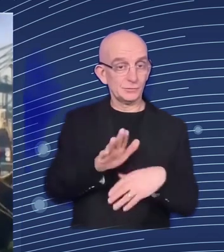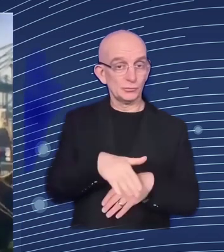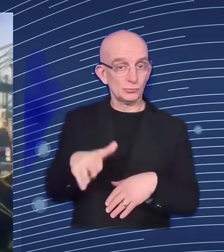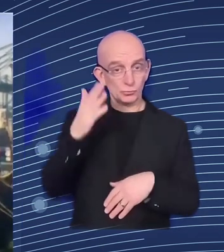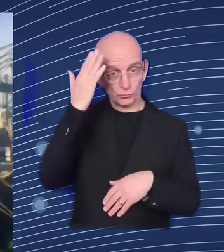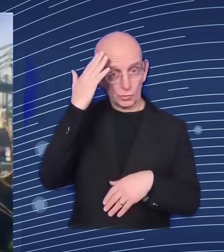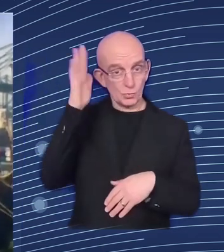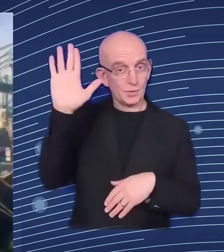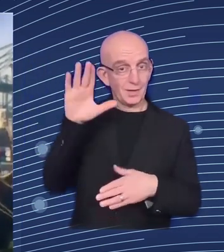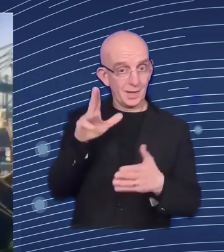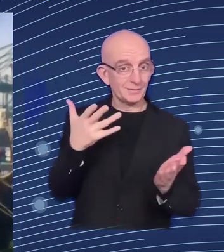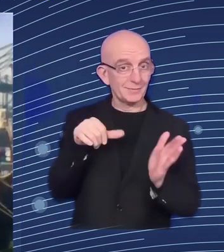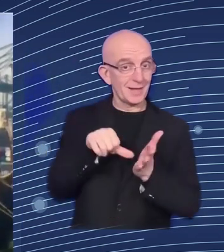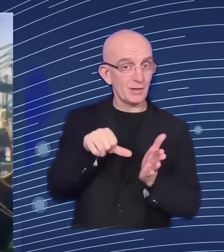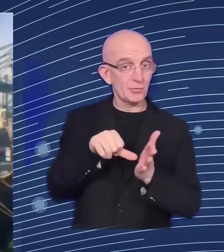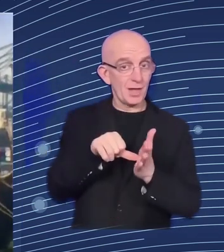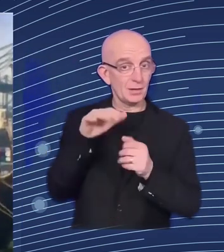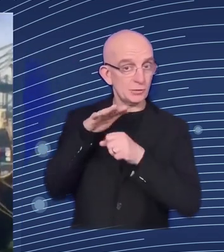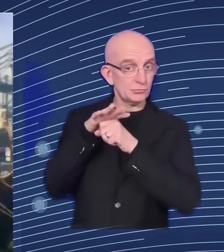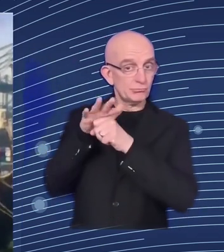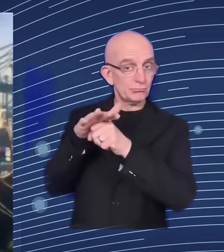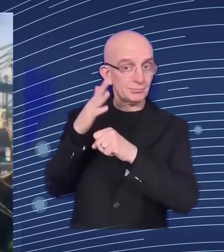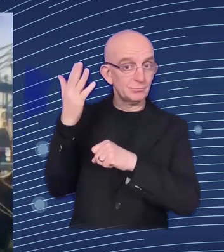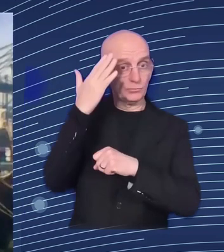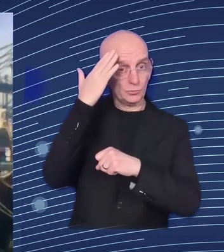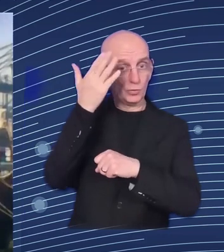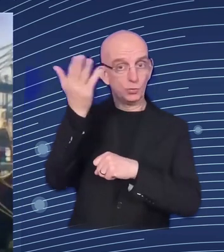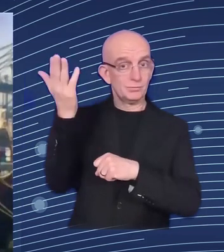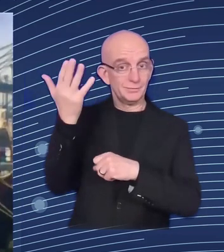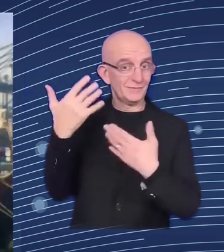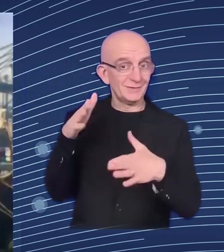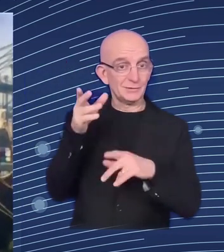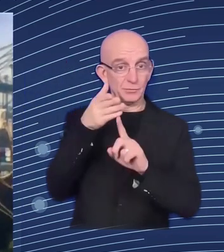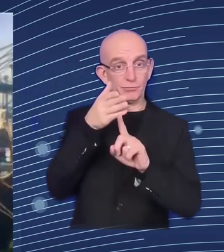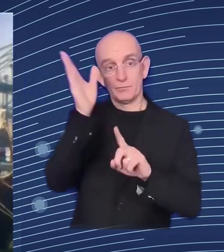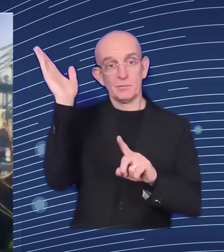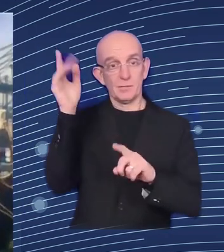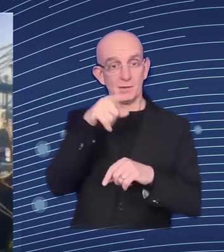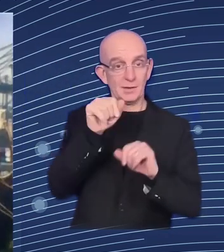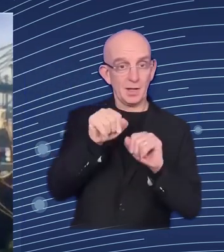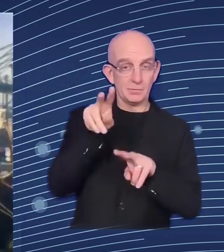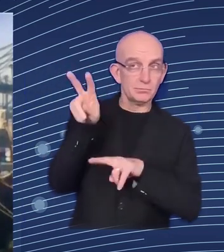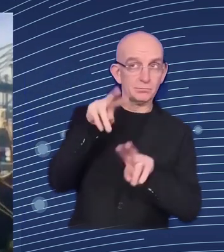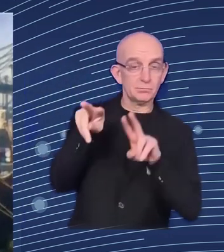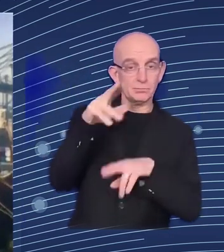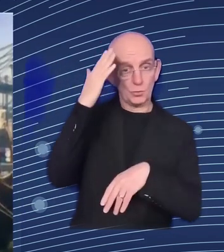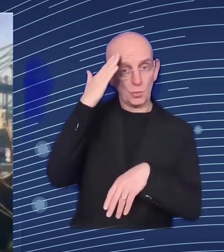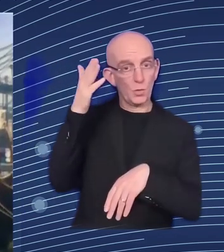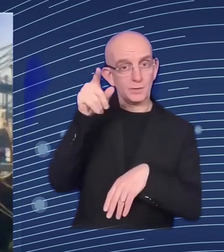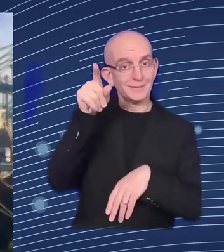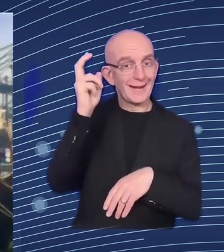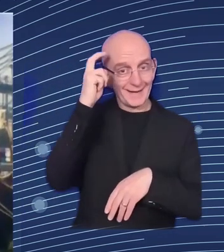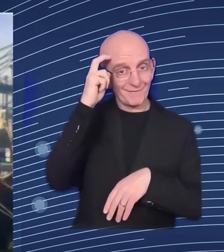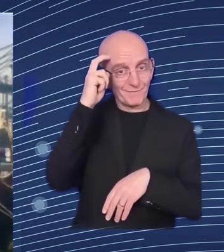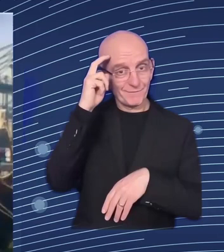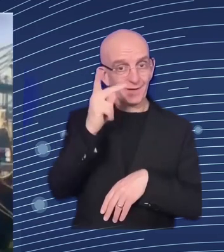adapted so that's the reality of i would say the second i the second i think important theme that i would underline is still